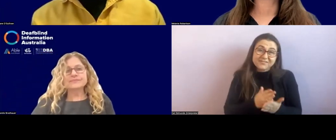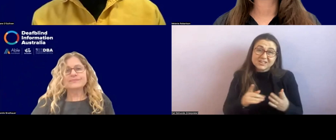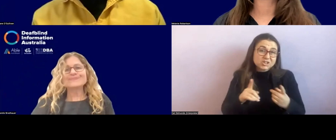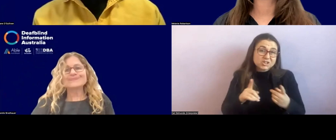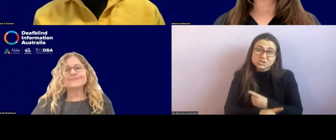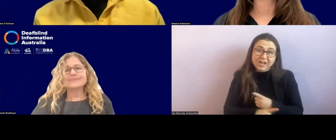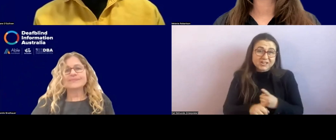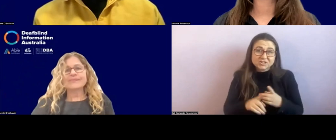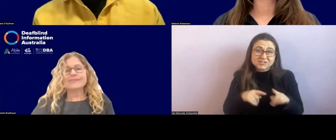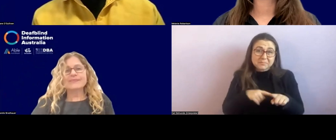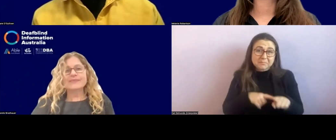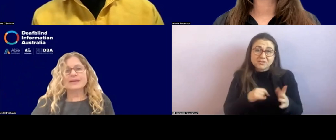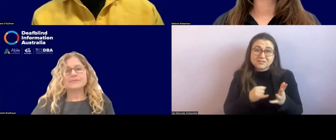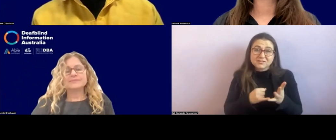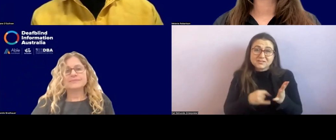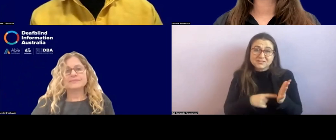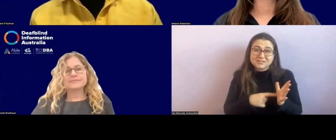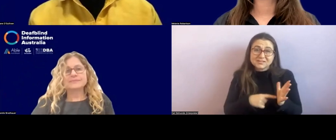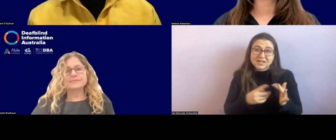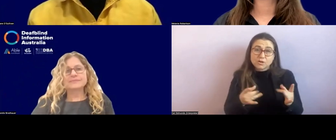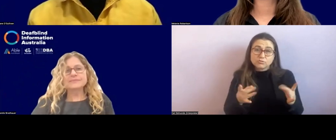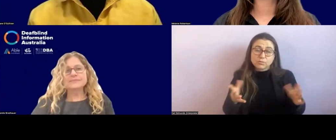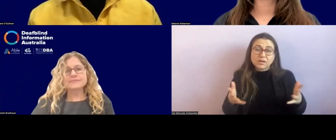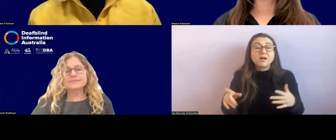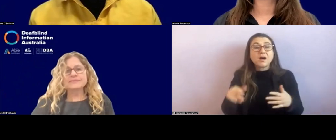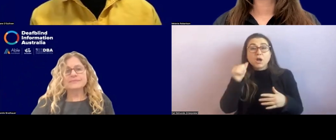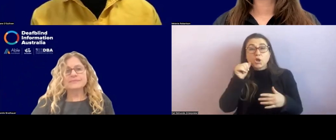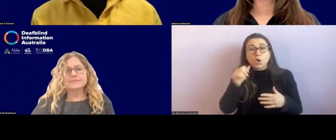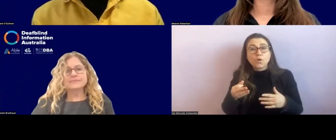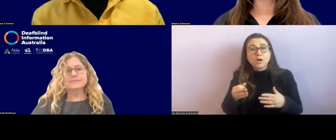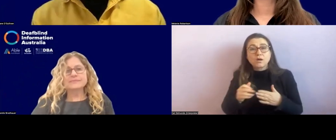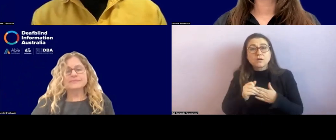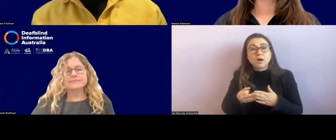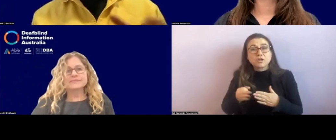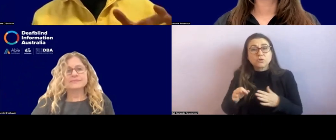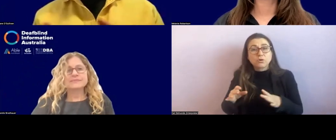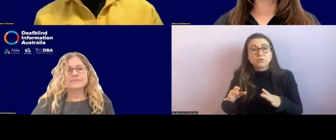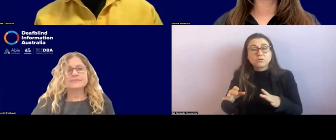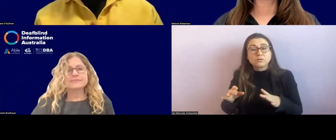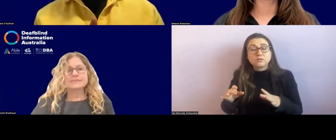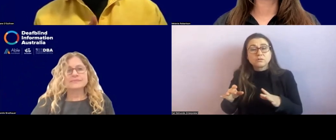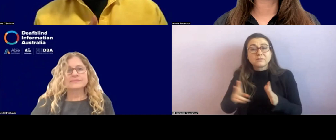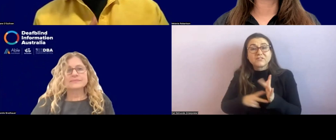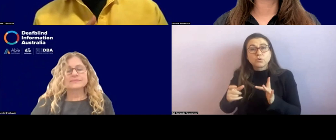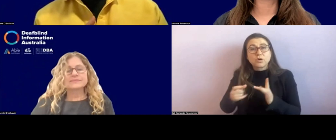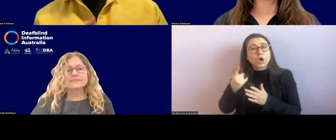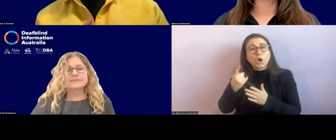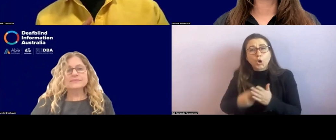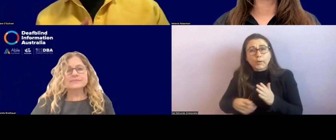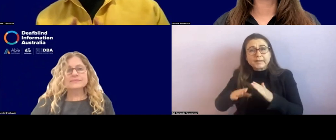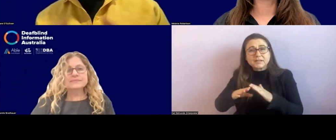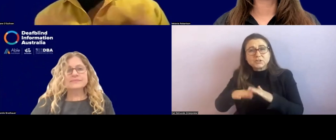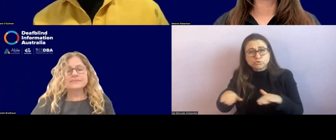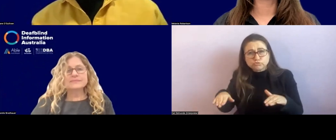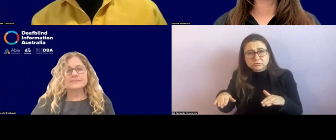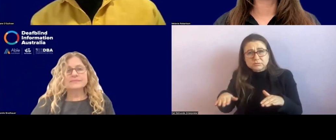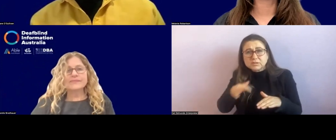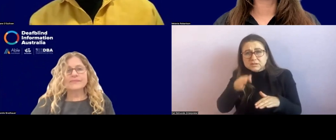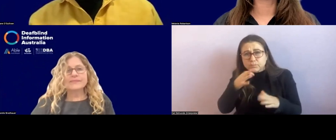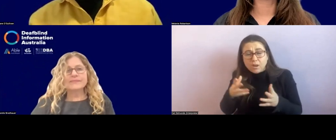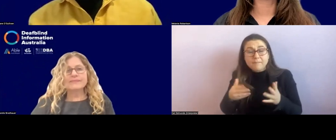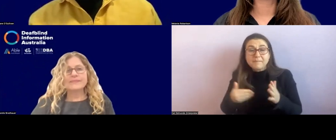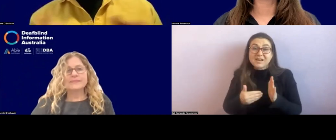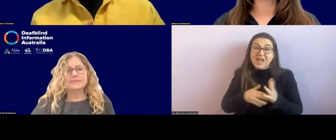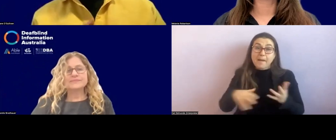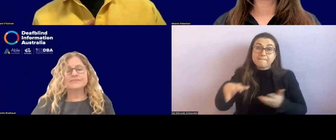state. think, um, you know, in, at Guide Dogs Victoria, had only a children's caseload and it was much smaller. Uh, now I have a mixed caseload and